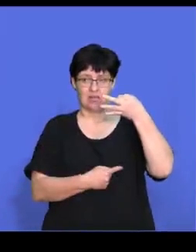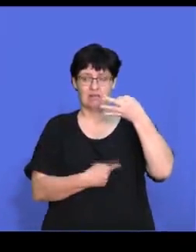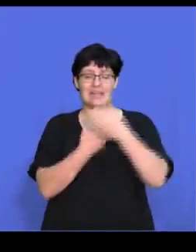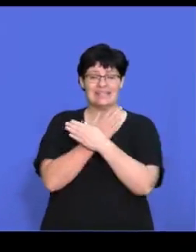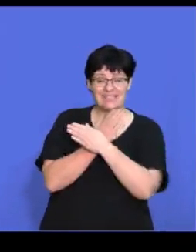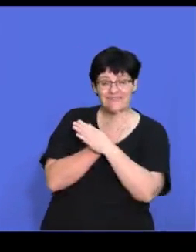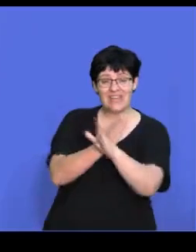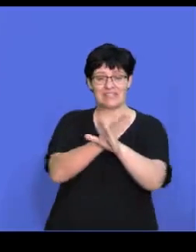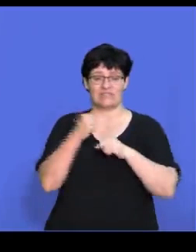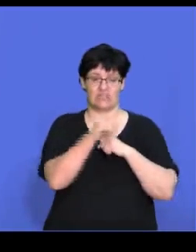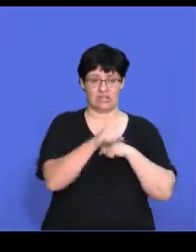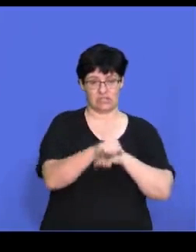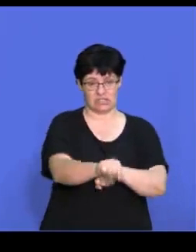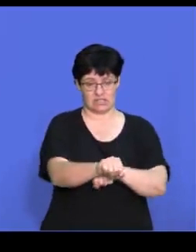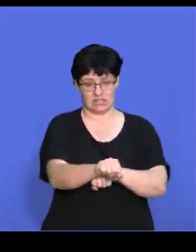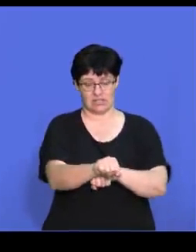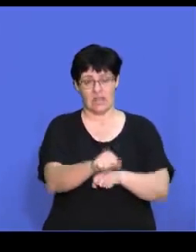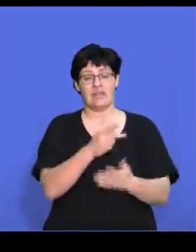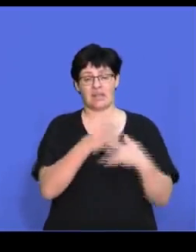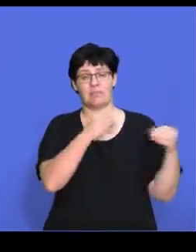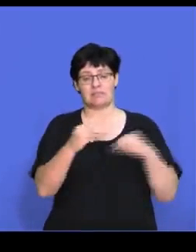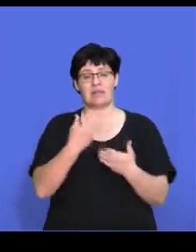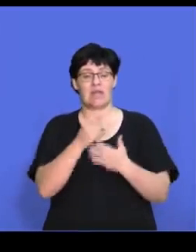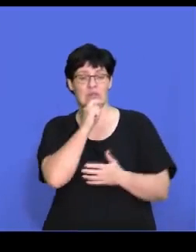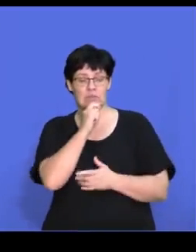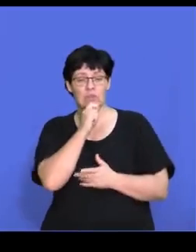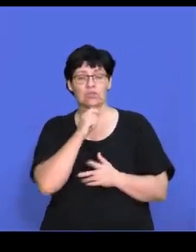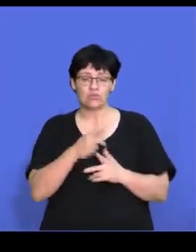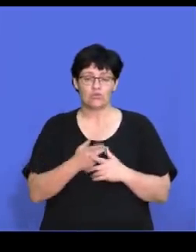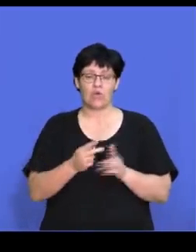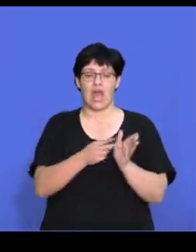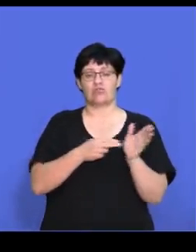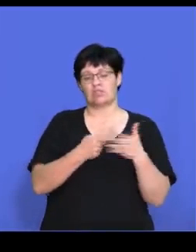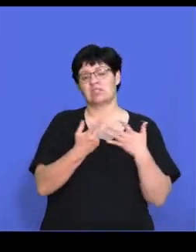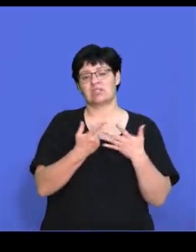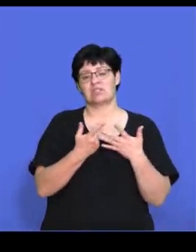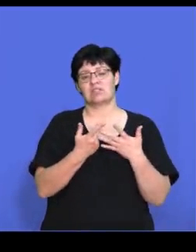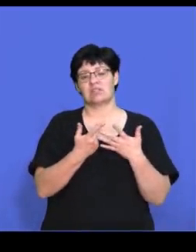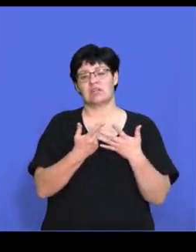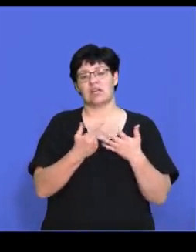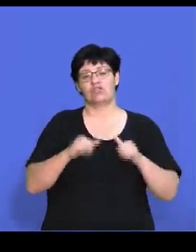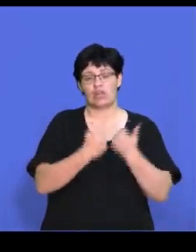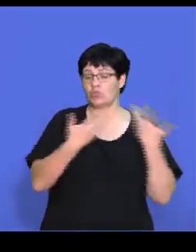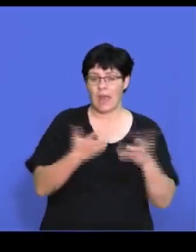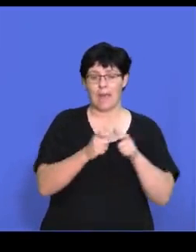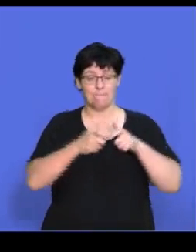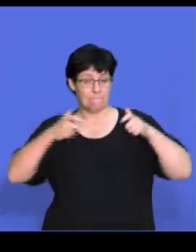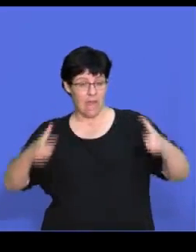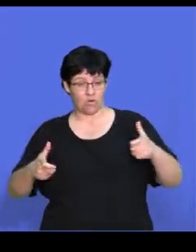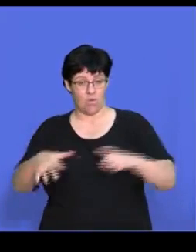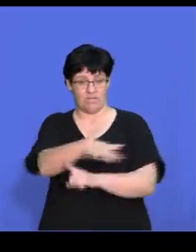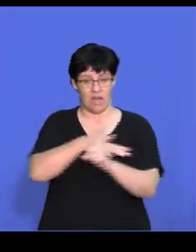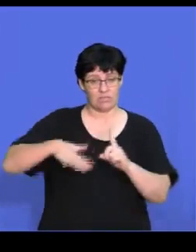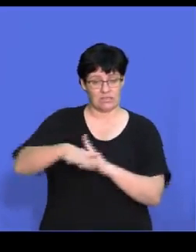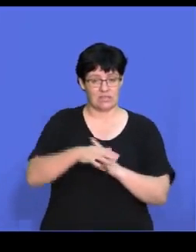defensive strategies that a business may use to address challenges in the macro environment.